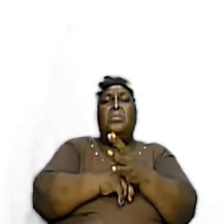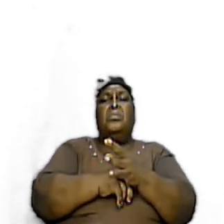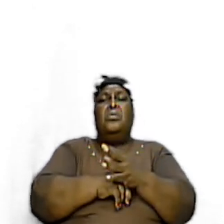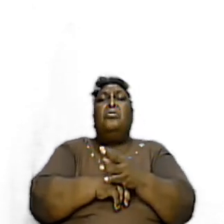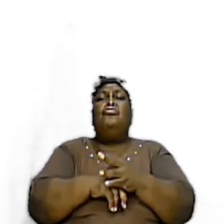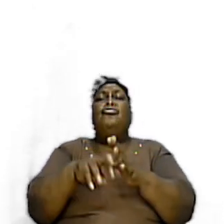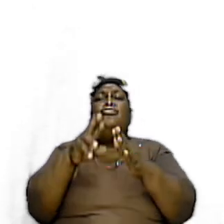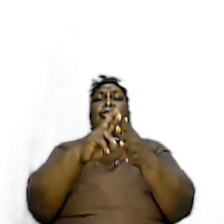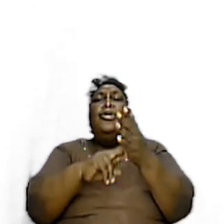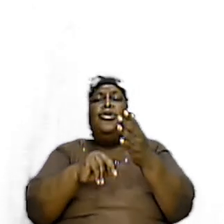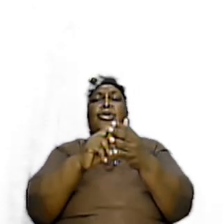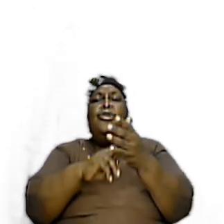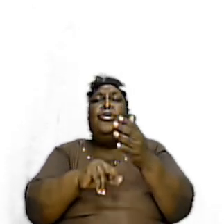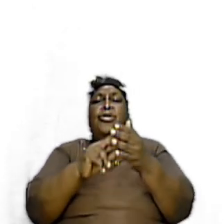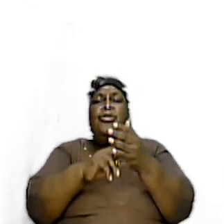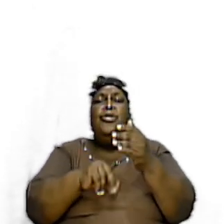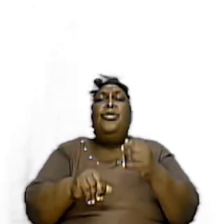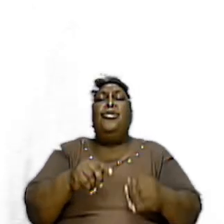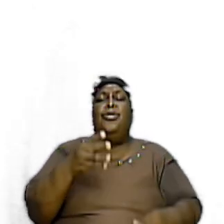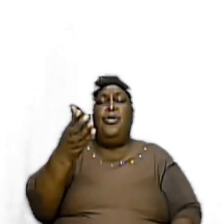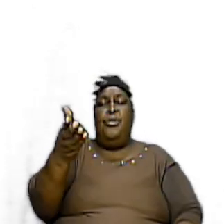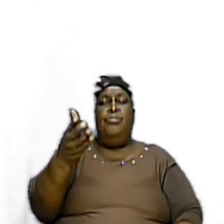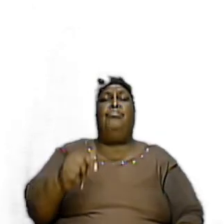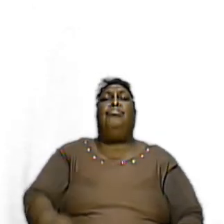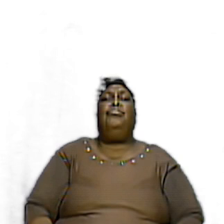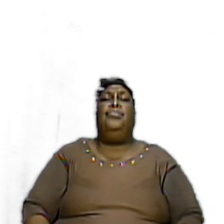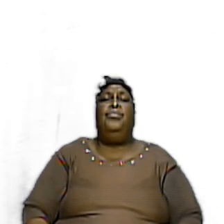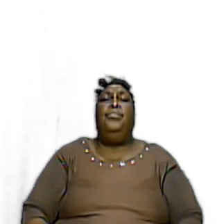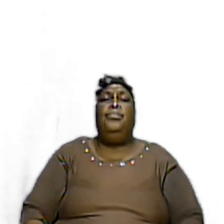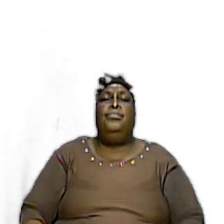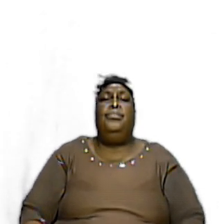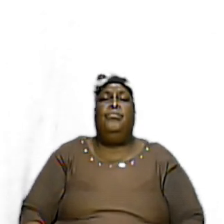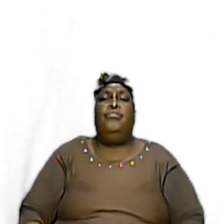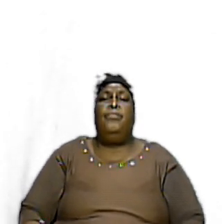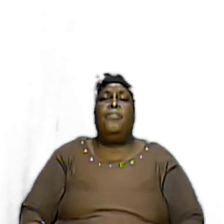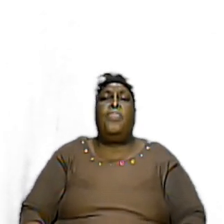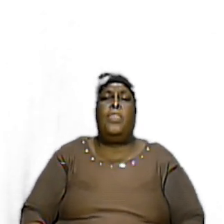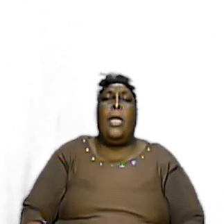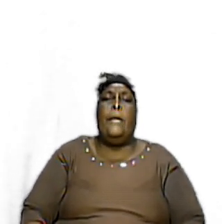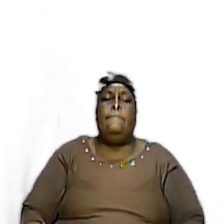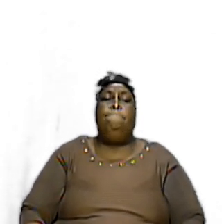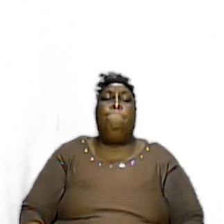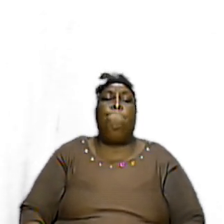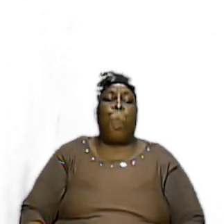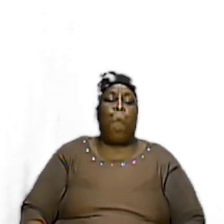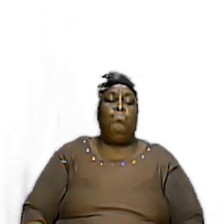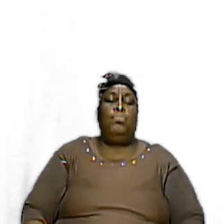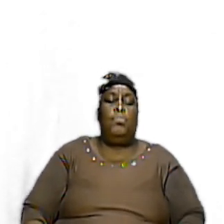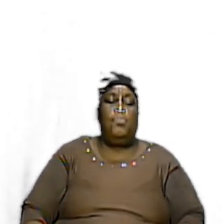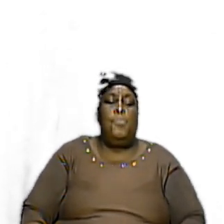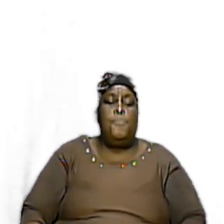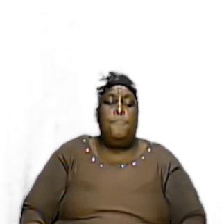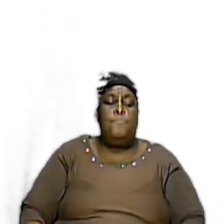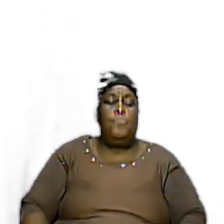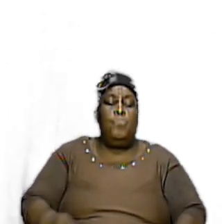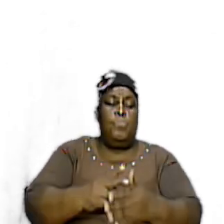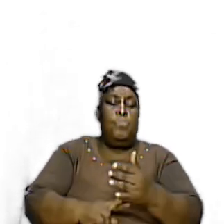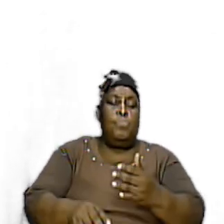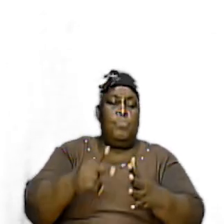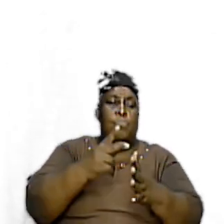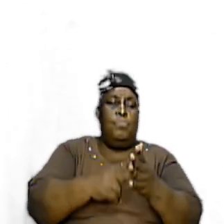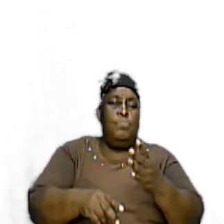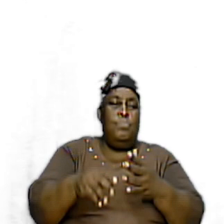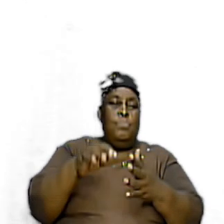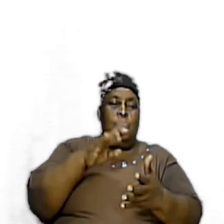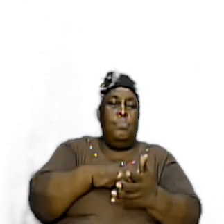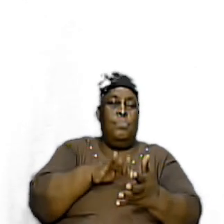Read them, saints beloved Now I want to Cut this part Of our study With